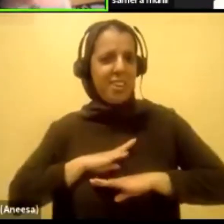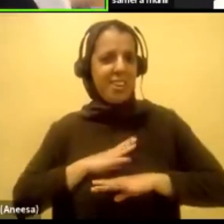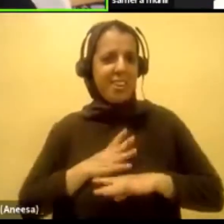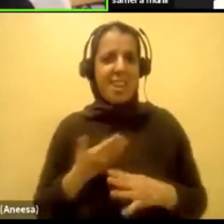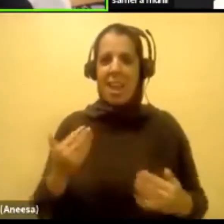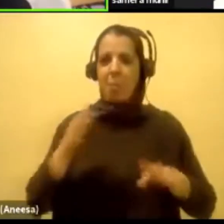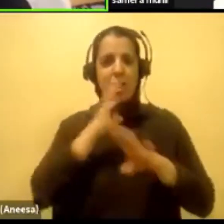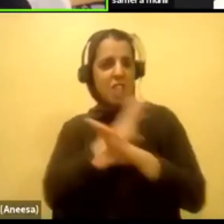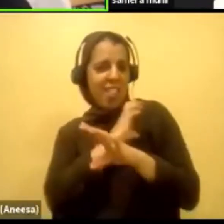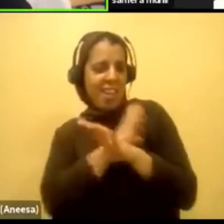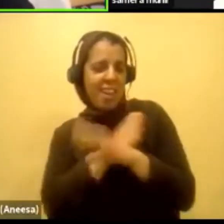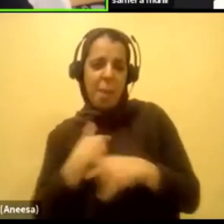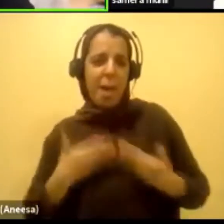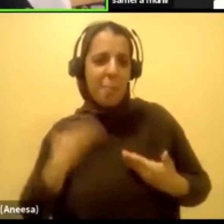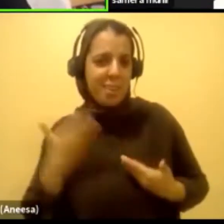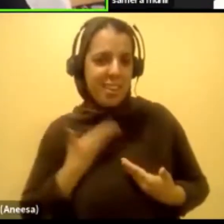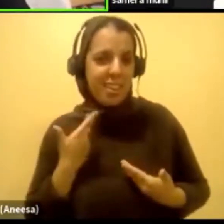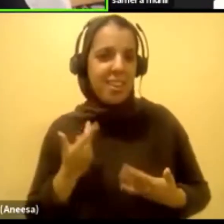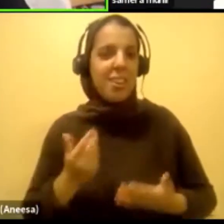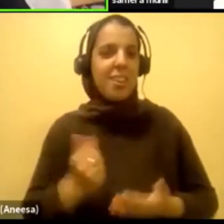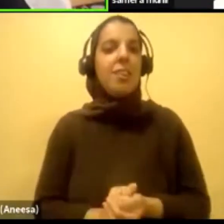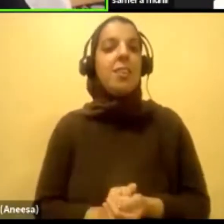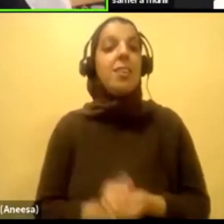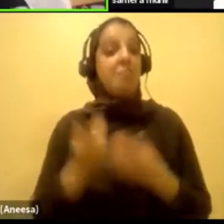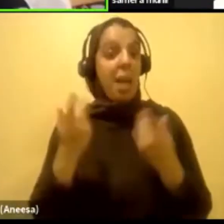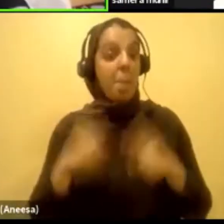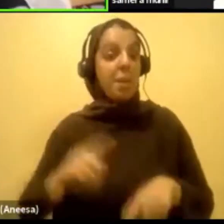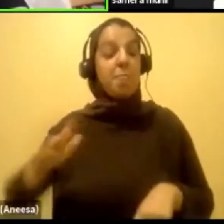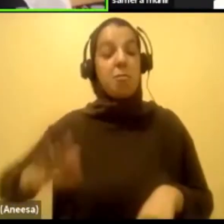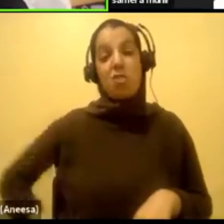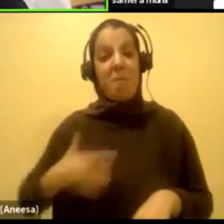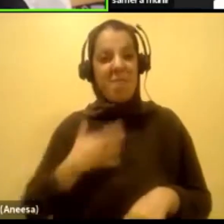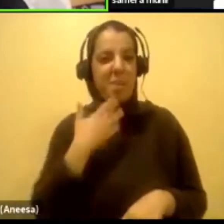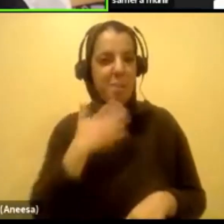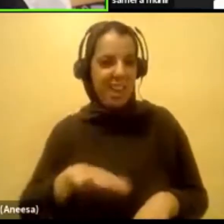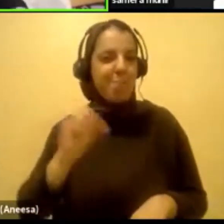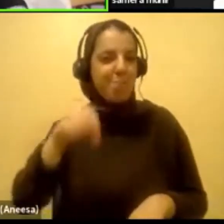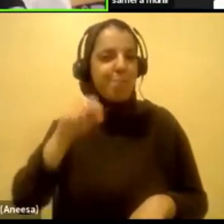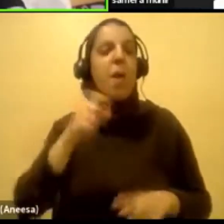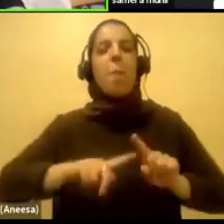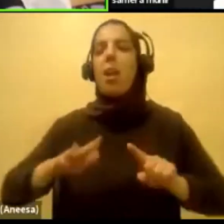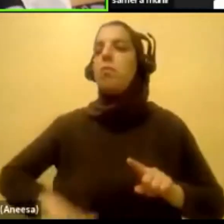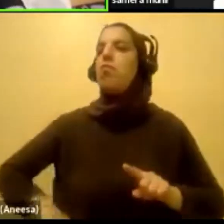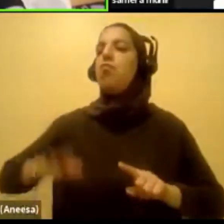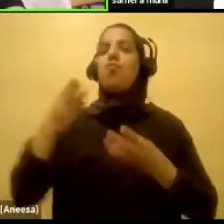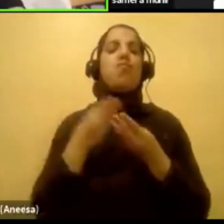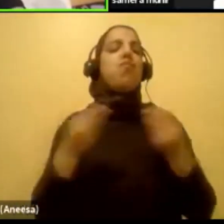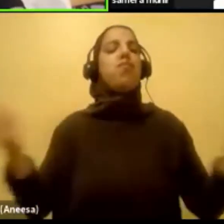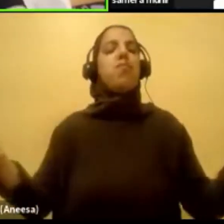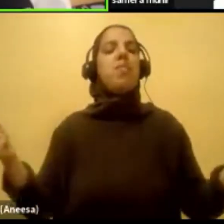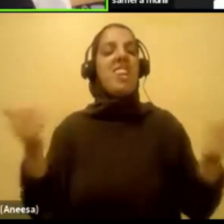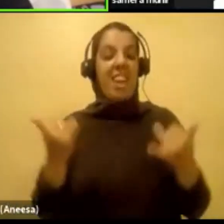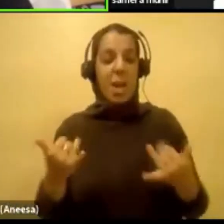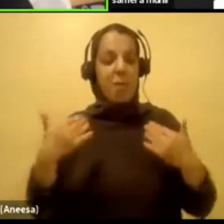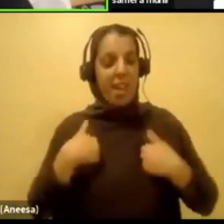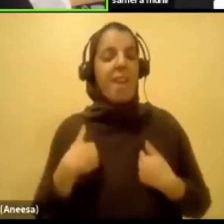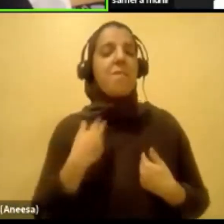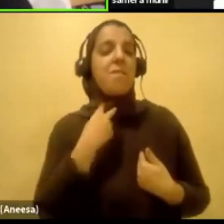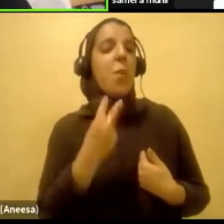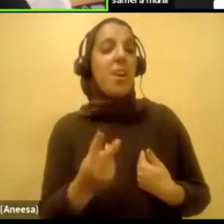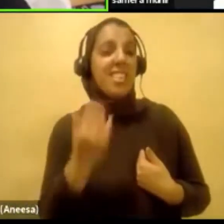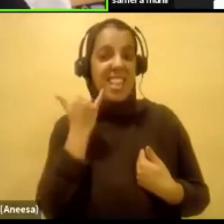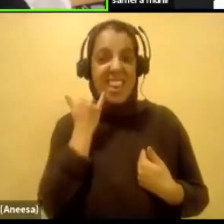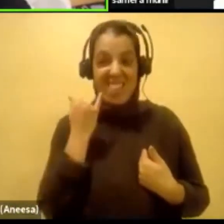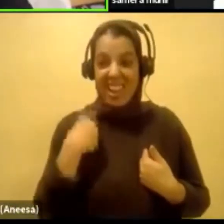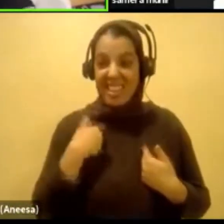I'm good. Like, I had a time where I felt bad for myself, but I grew from that. And that's why I have this voice today. If I still feel bad for myself,